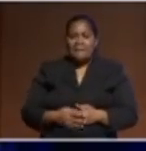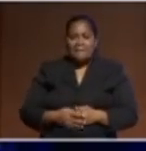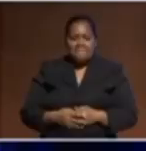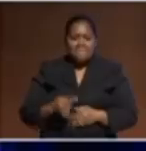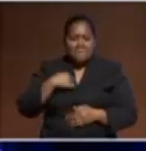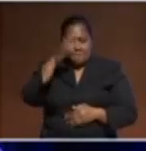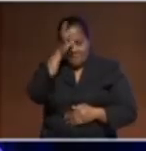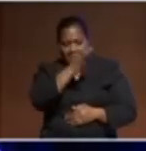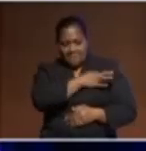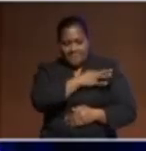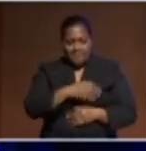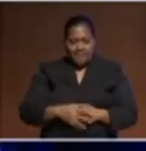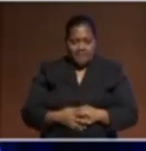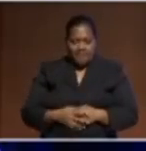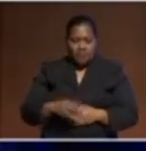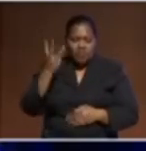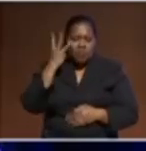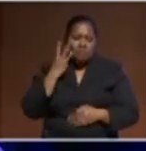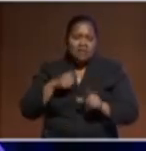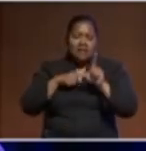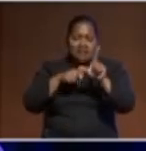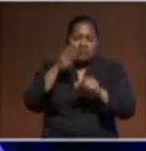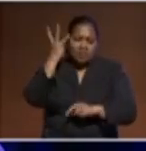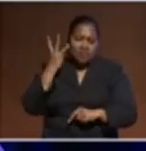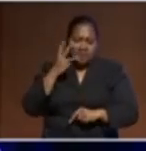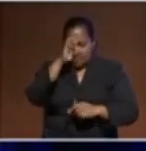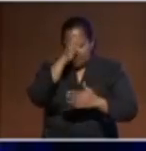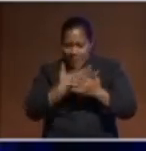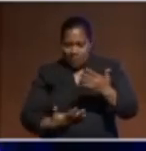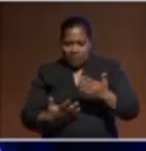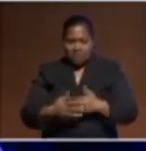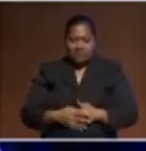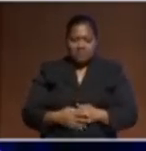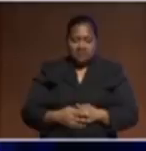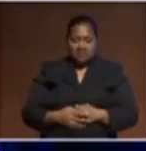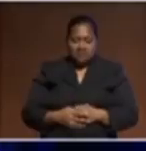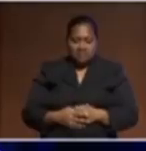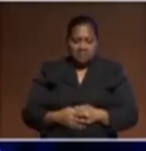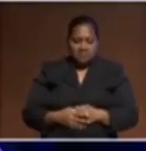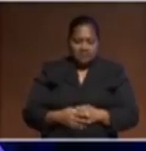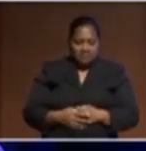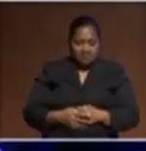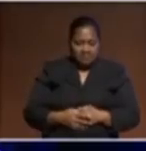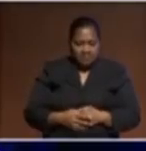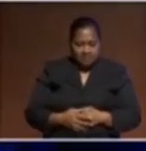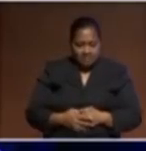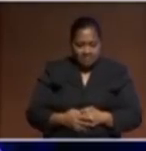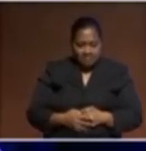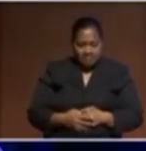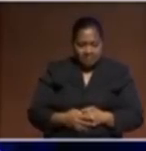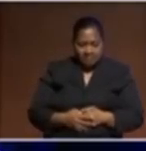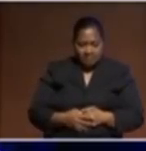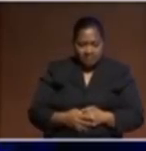women, and young women in particular, experience it more often than perhaps our counterparts. But